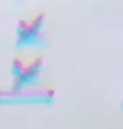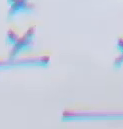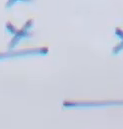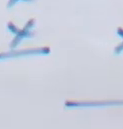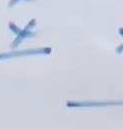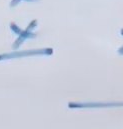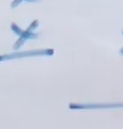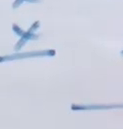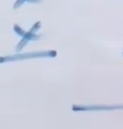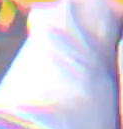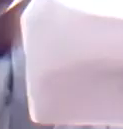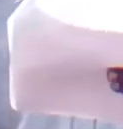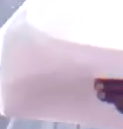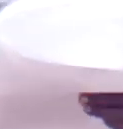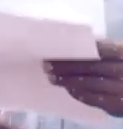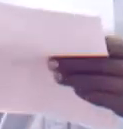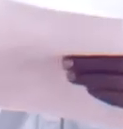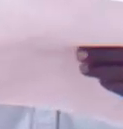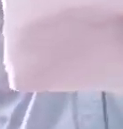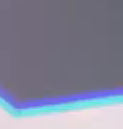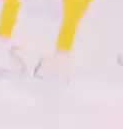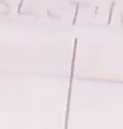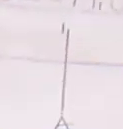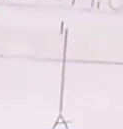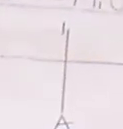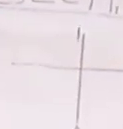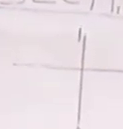D. D. D. D. D.